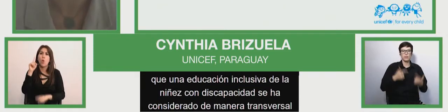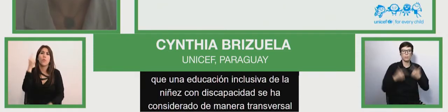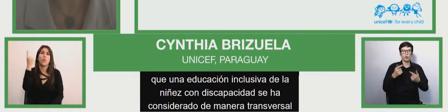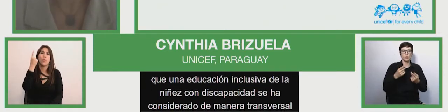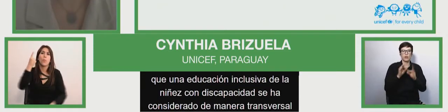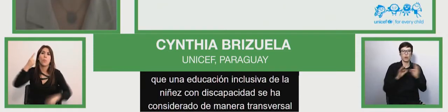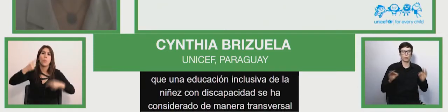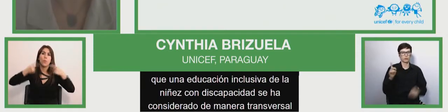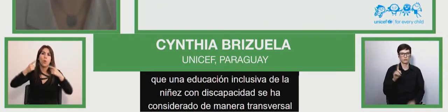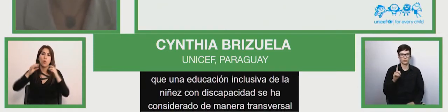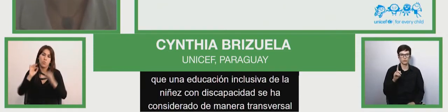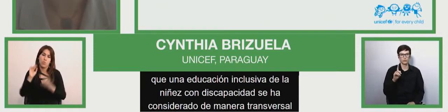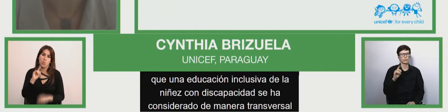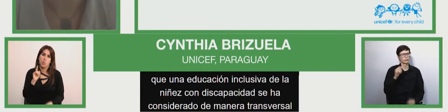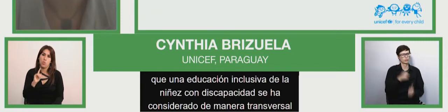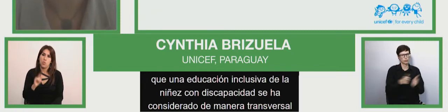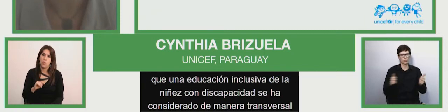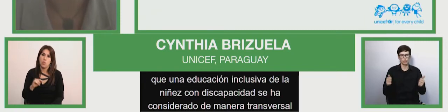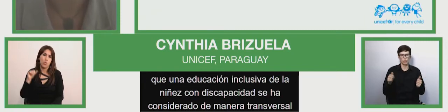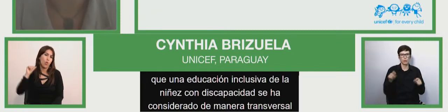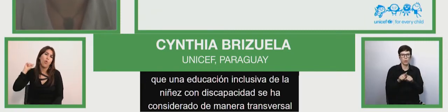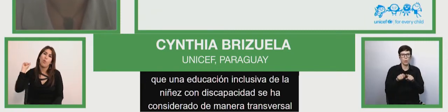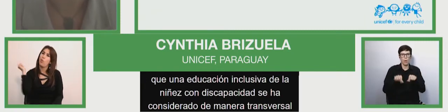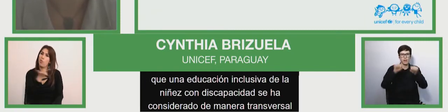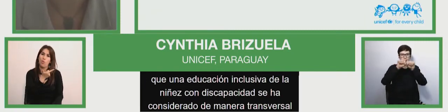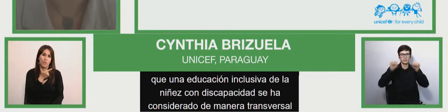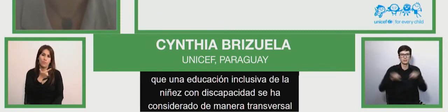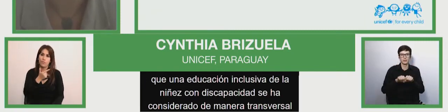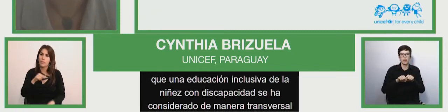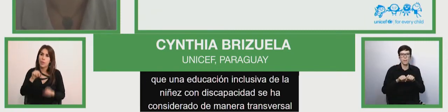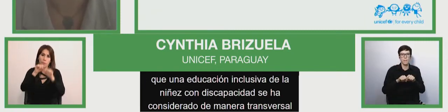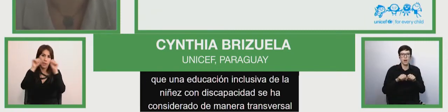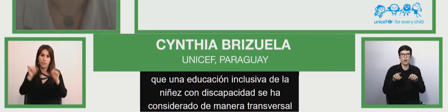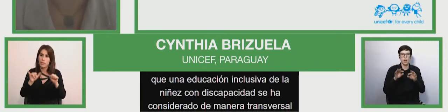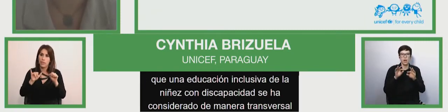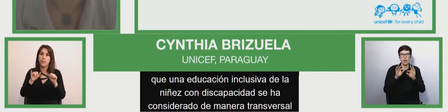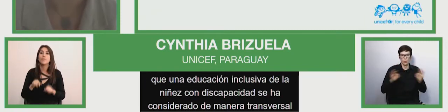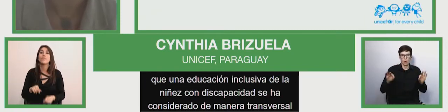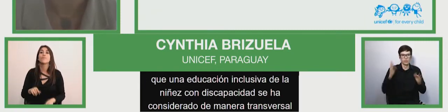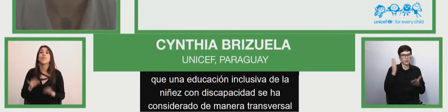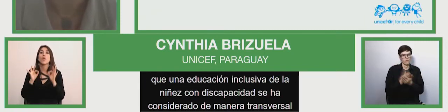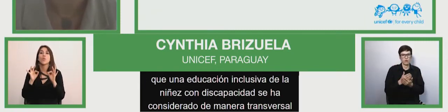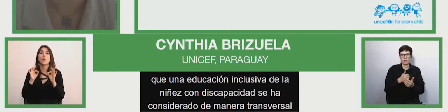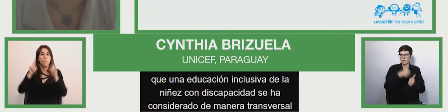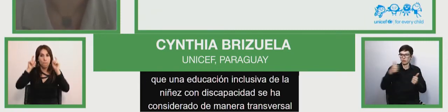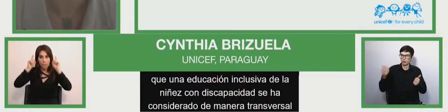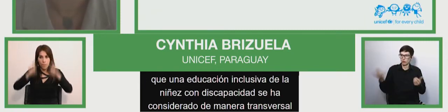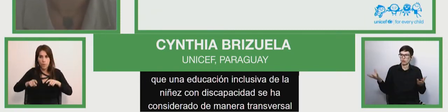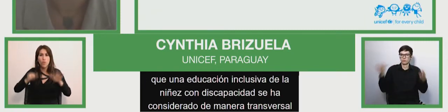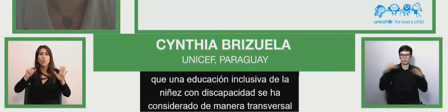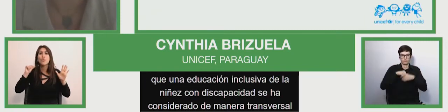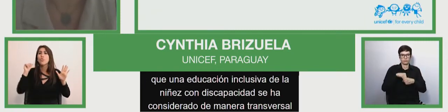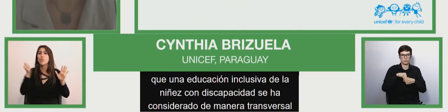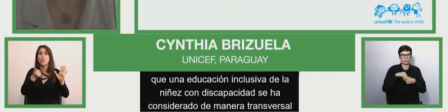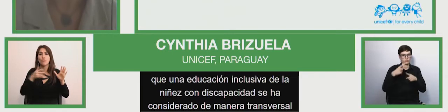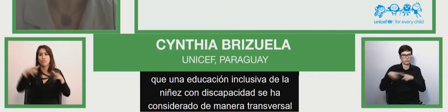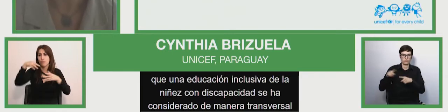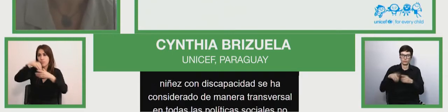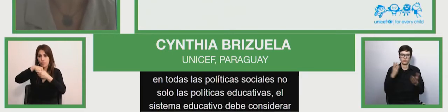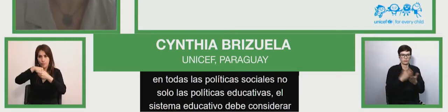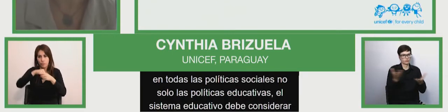that the educational system considers everybody all students at all levels and in all schools public